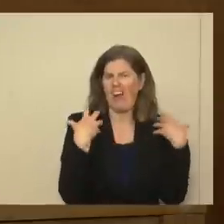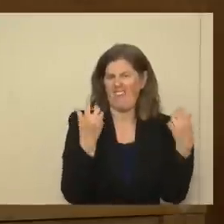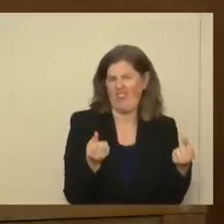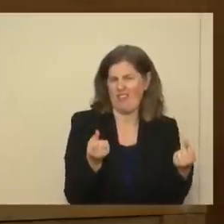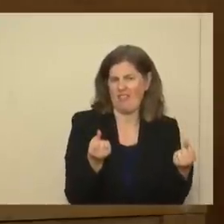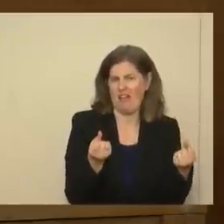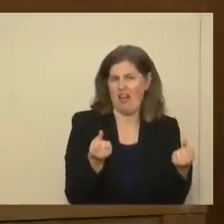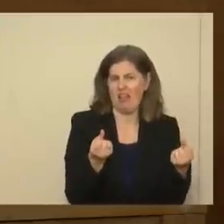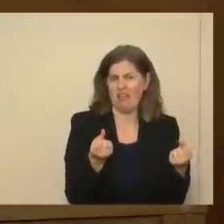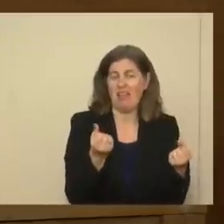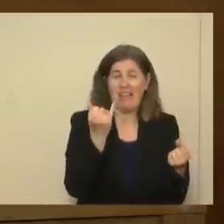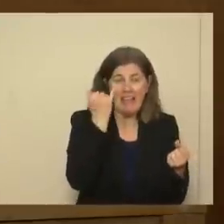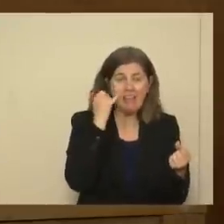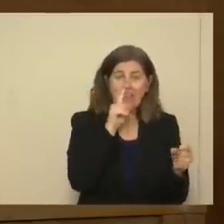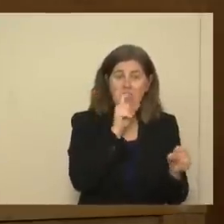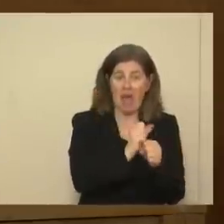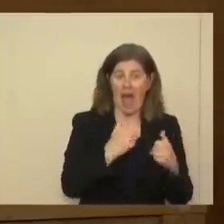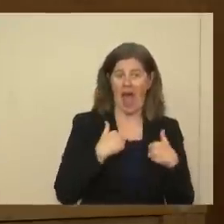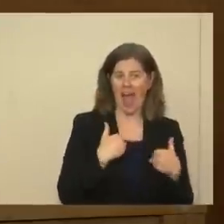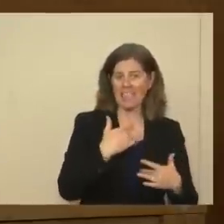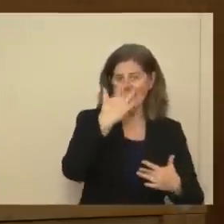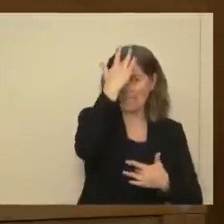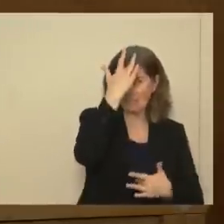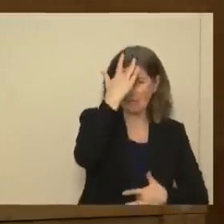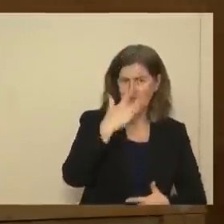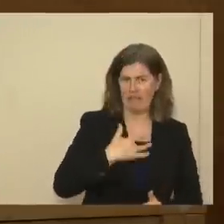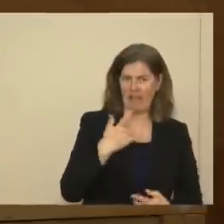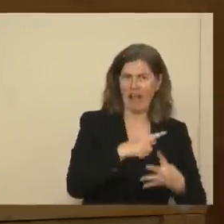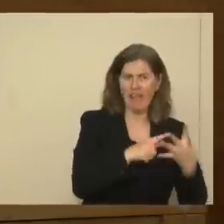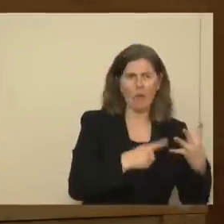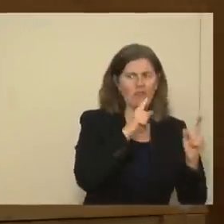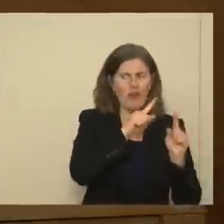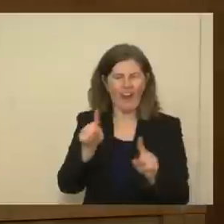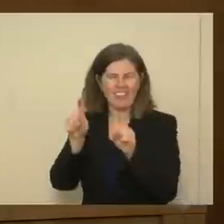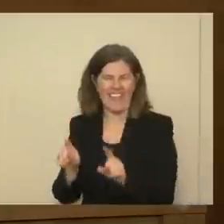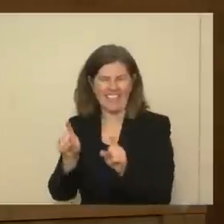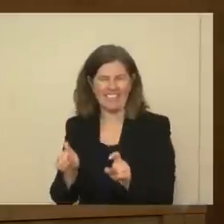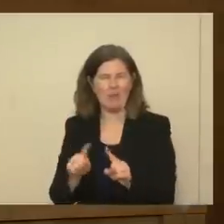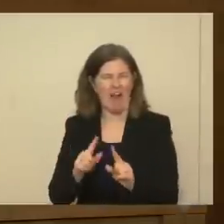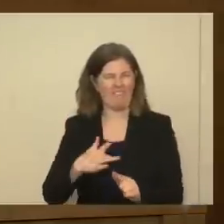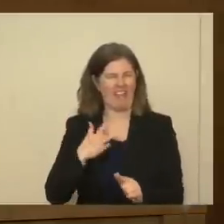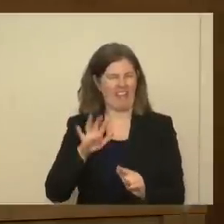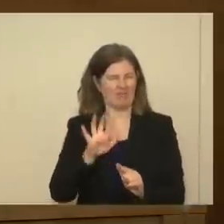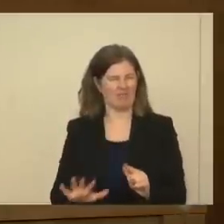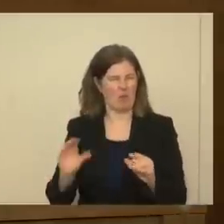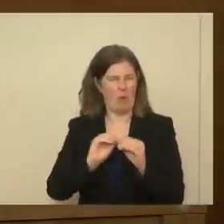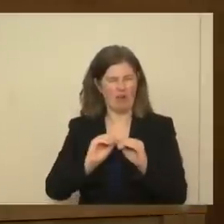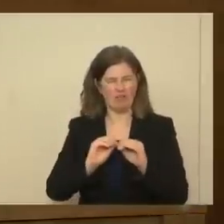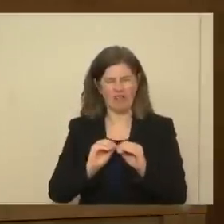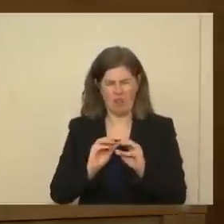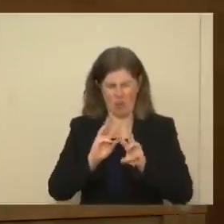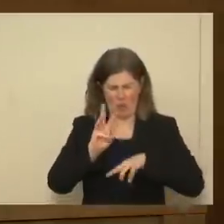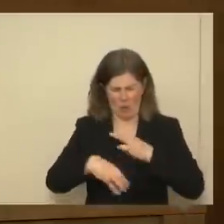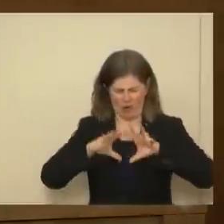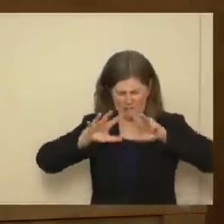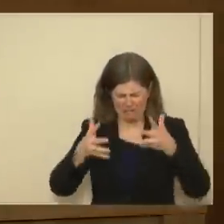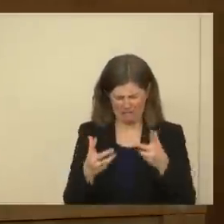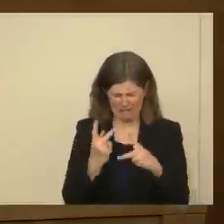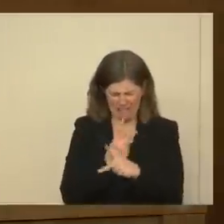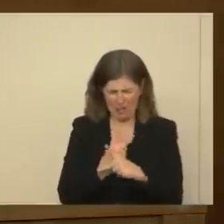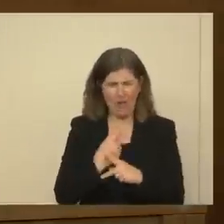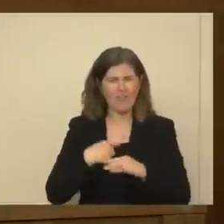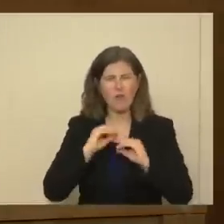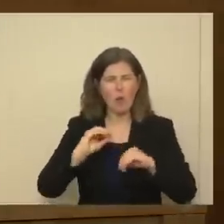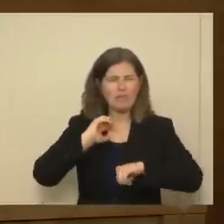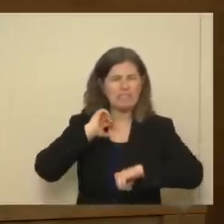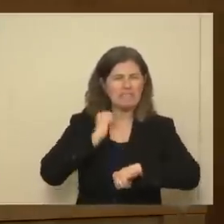had symptoms, they would have gotten the test. So I think that's one that the whole country and the world is having trouble pinning down. We don't have a standardized uniform